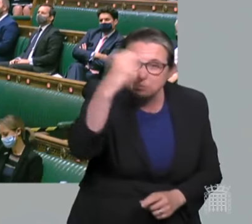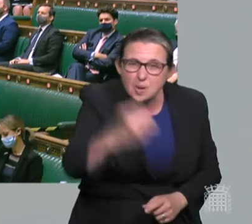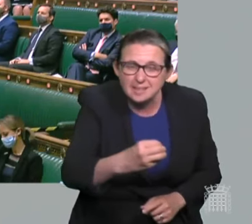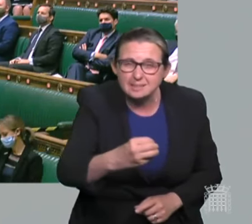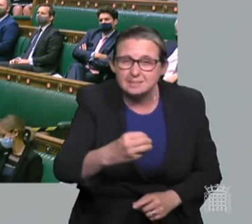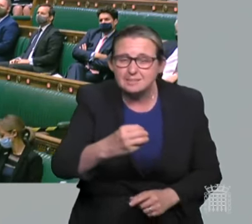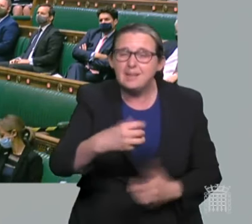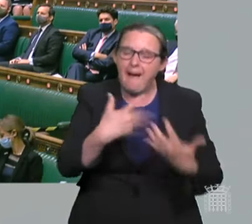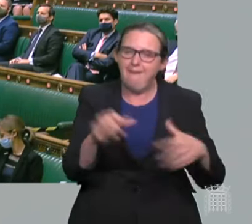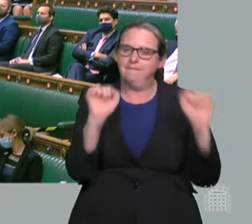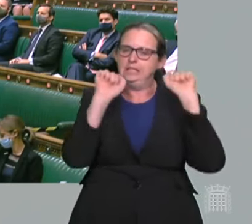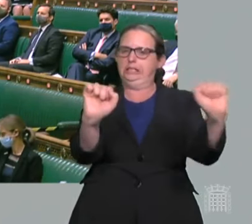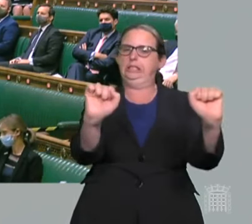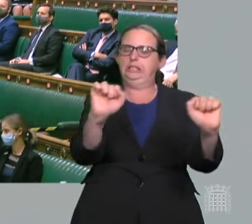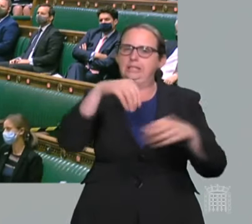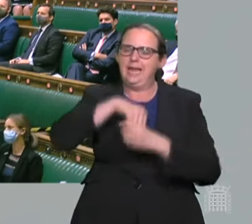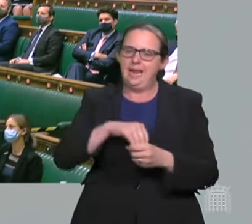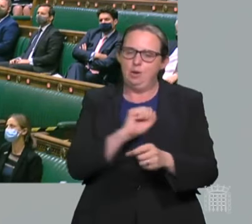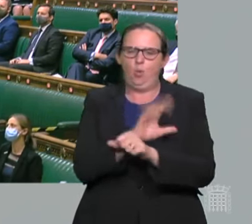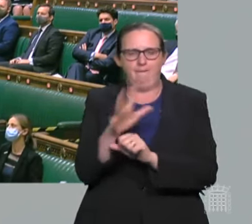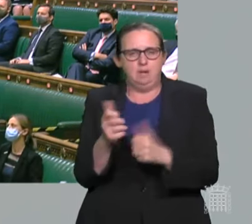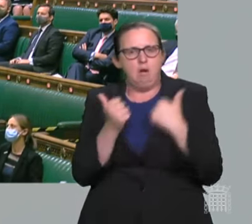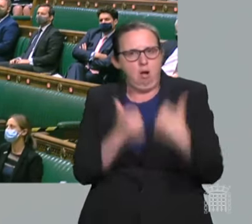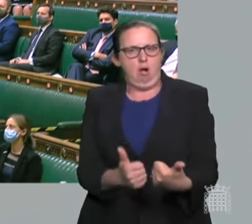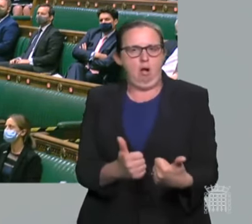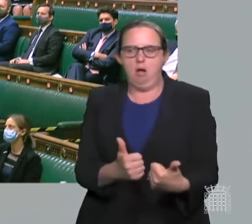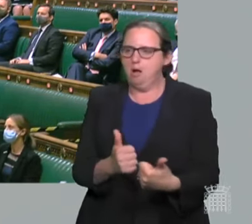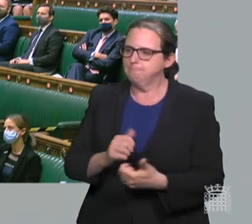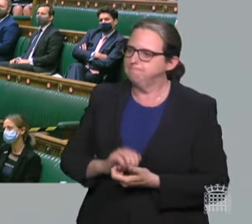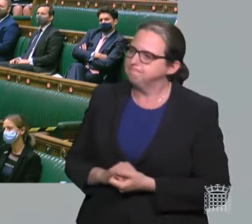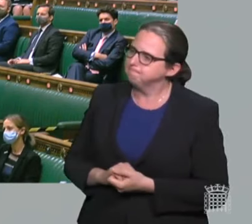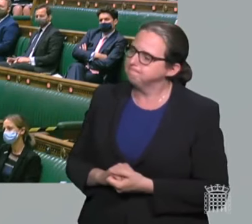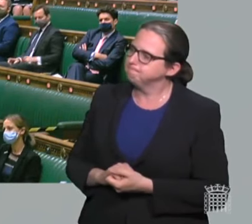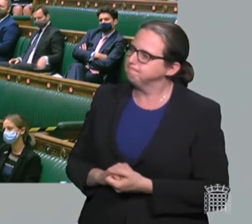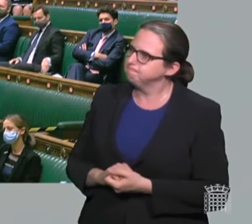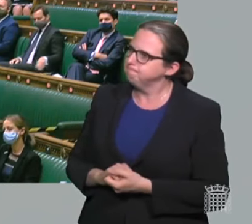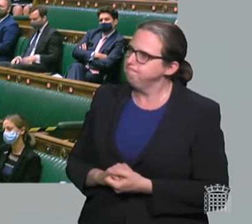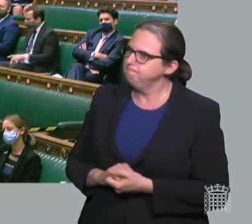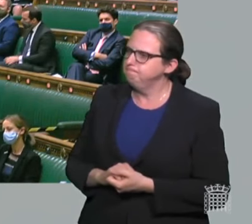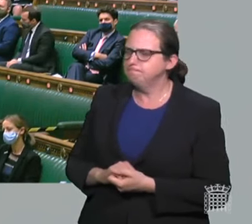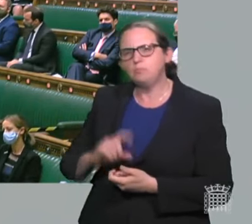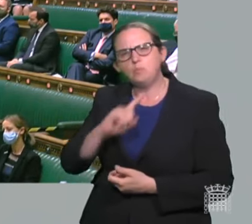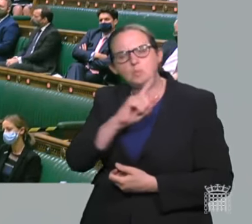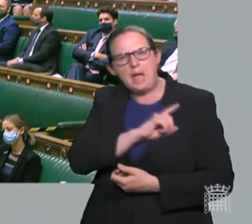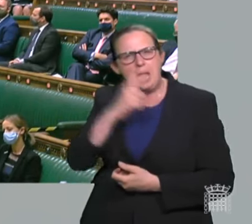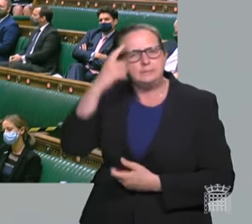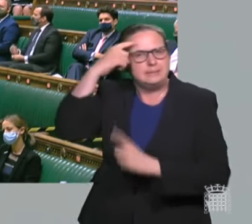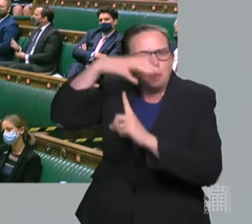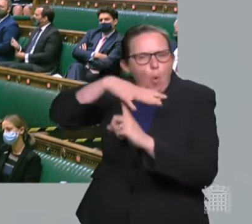allow me to set out why all of this is so important. Before we start putting jabs into arms,